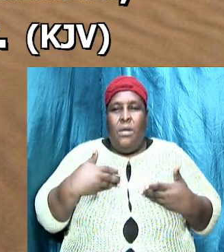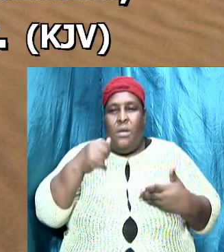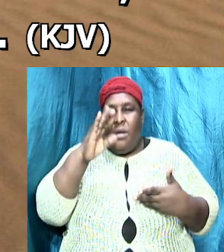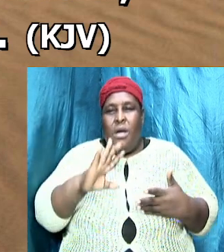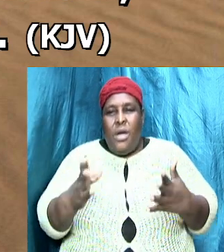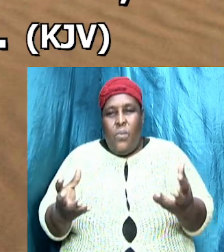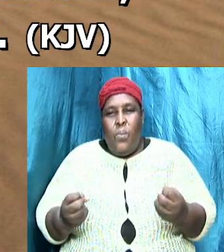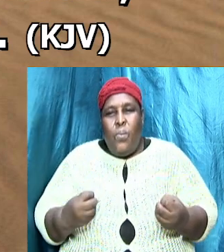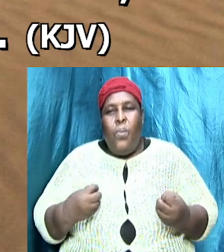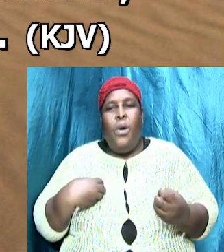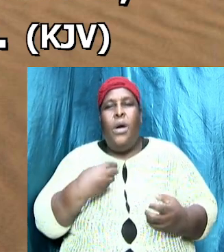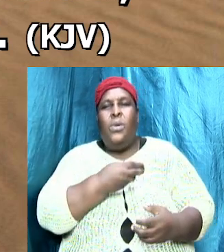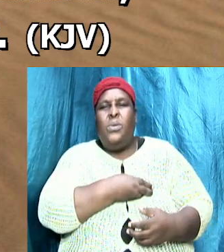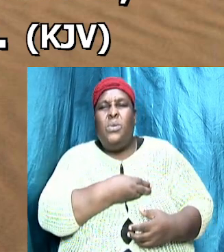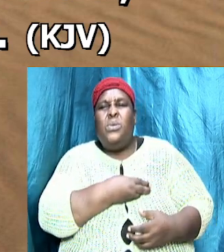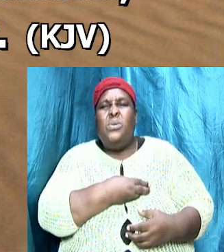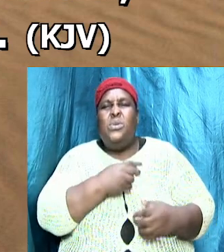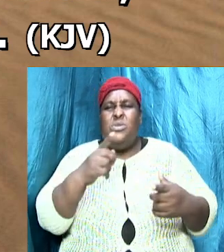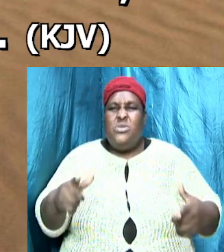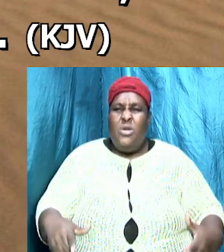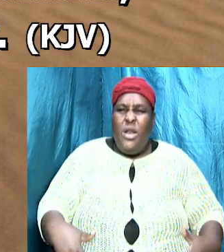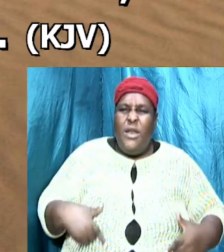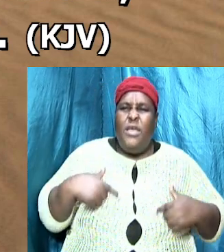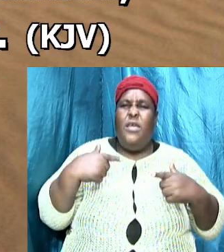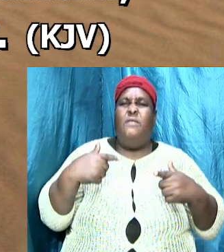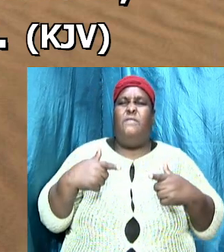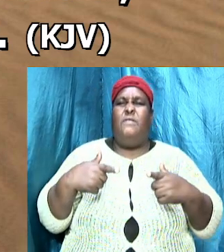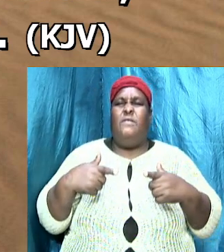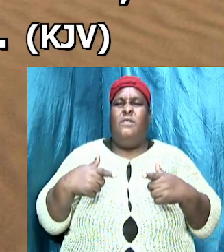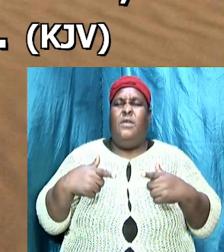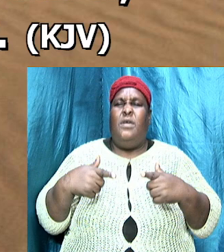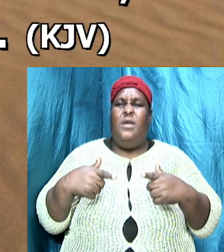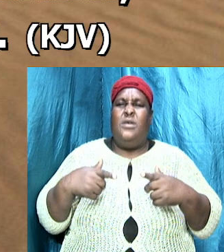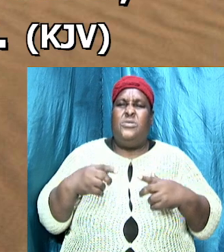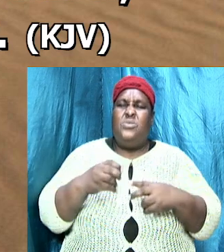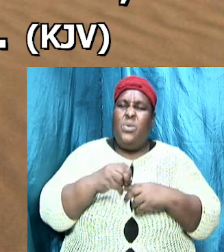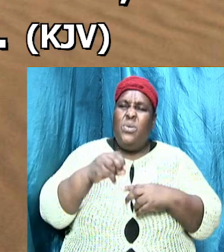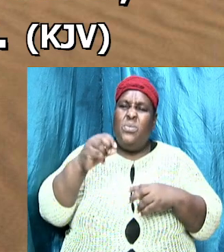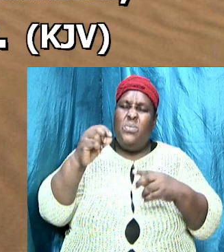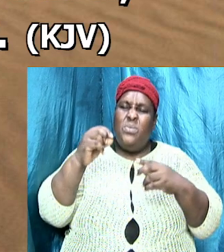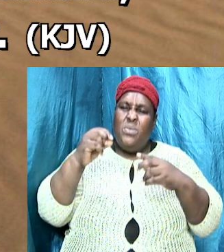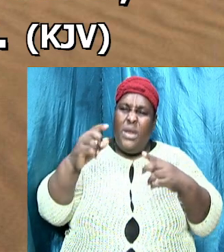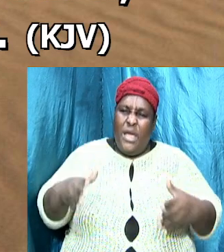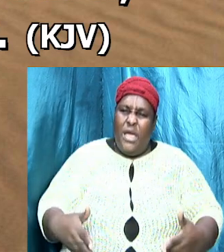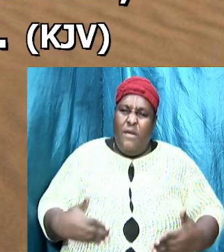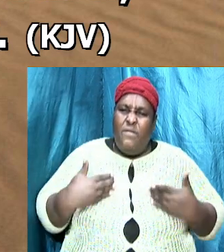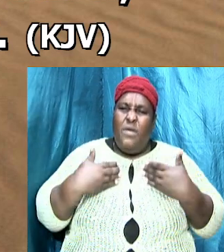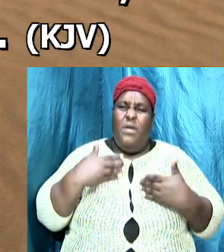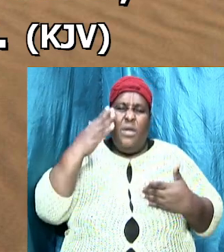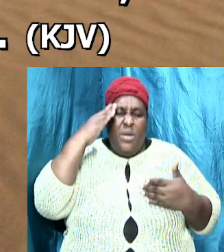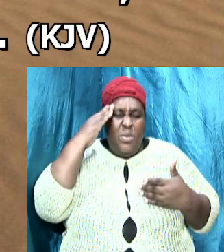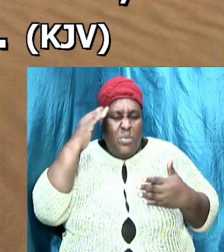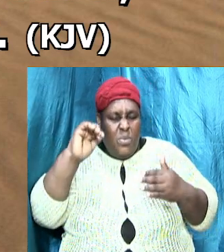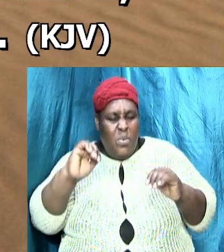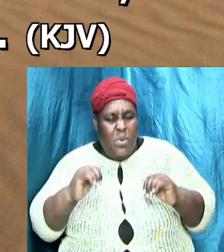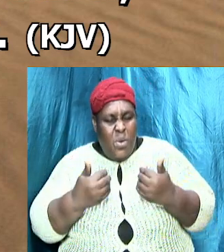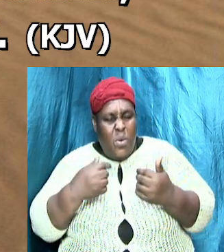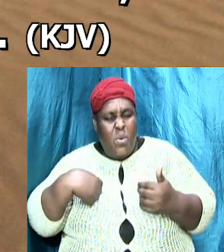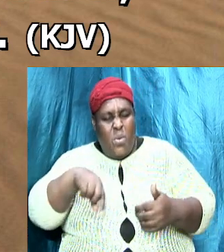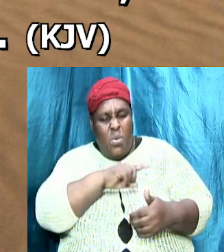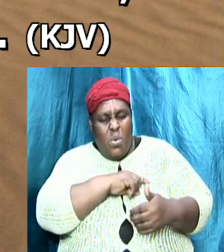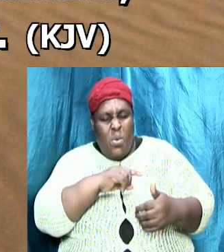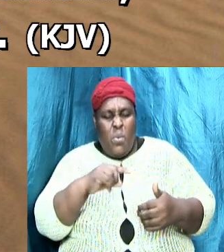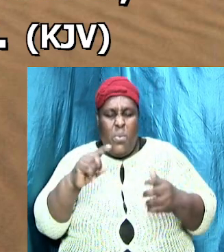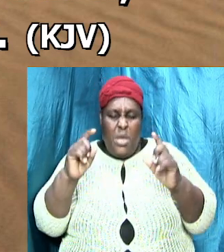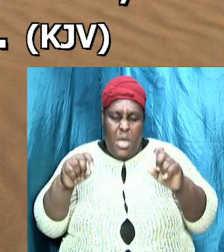way and he expects us to know how to live and he places it in the world this is how I